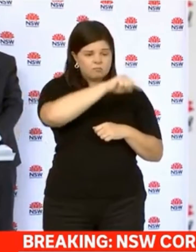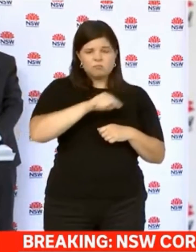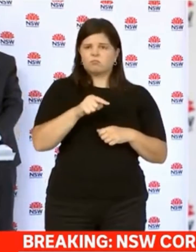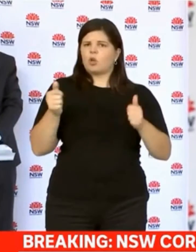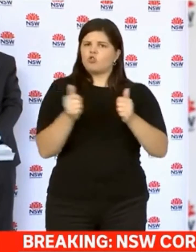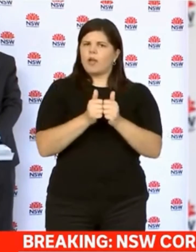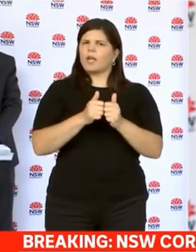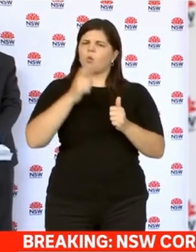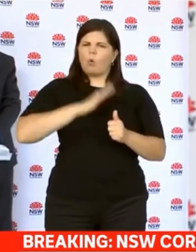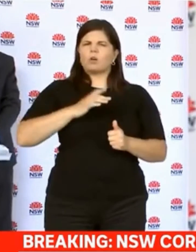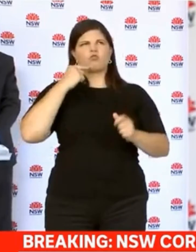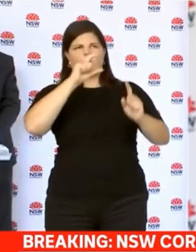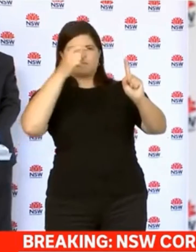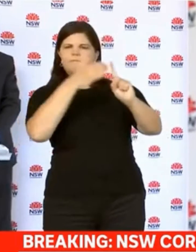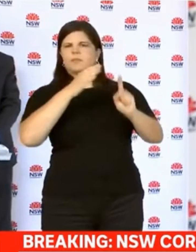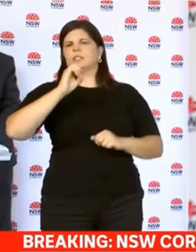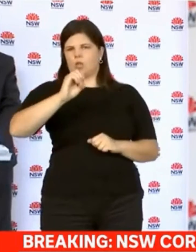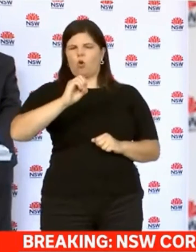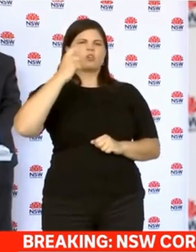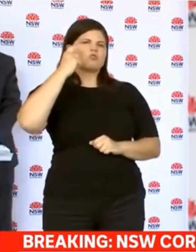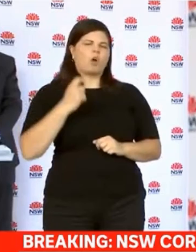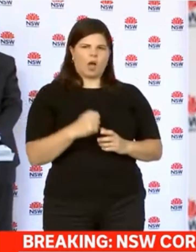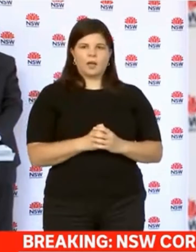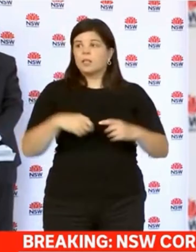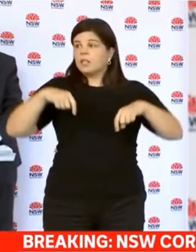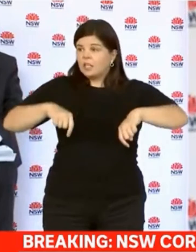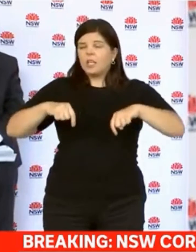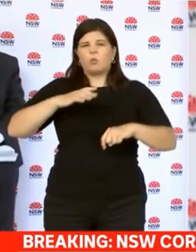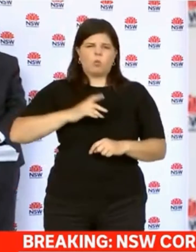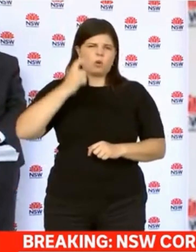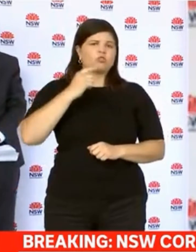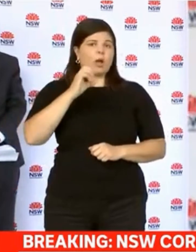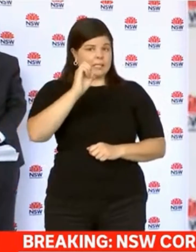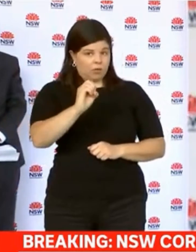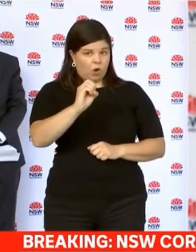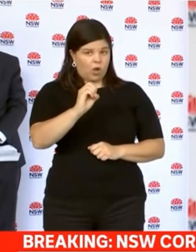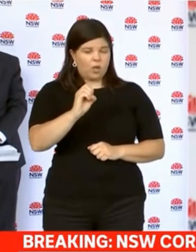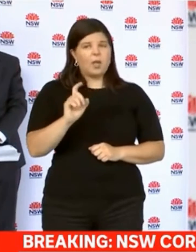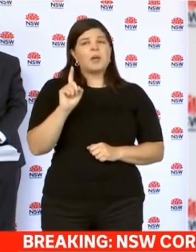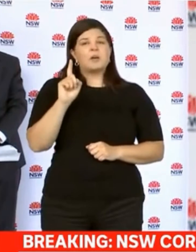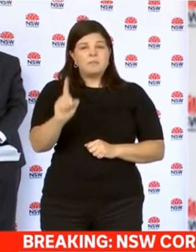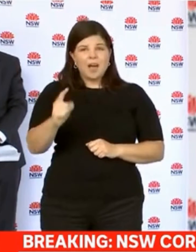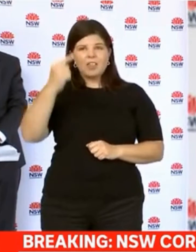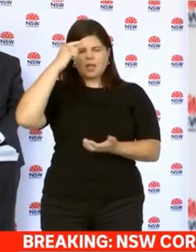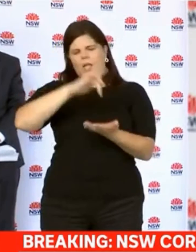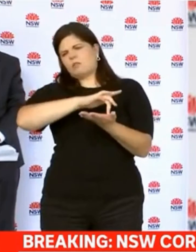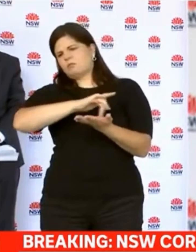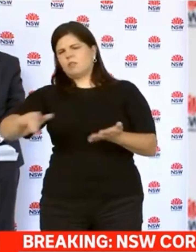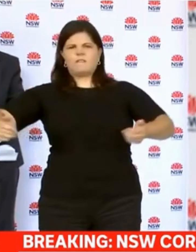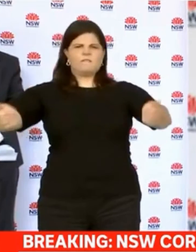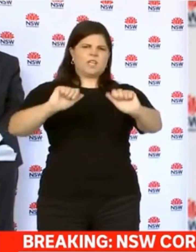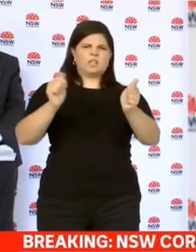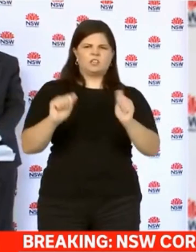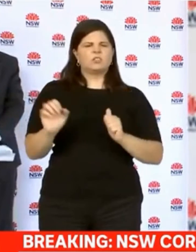towards. In fact, the restrictions we have in place now are to get to zero community transmission. But we do it in a way which doesn't